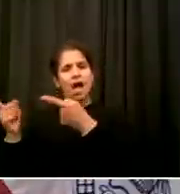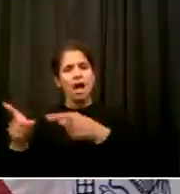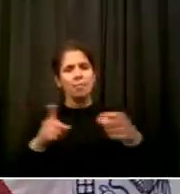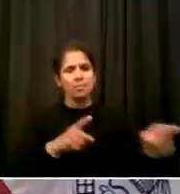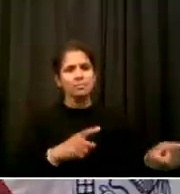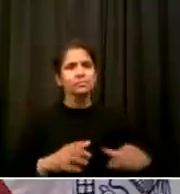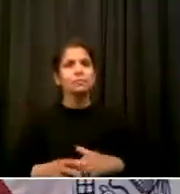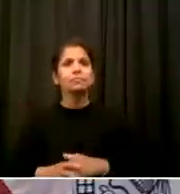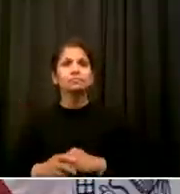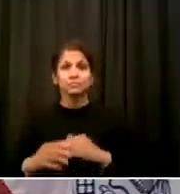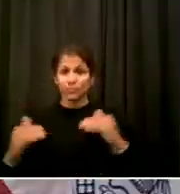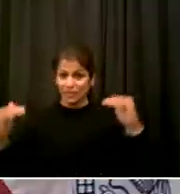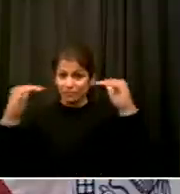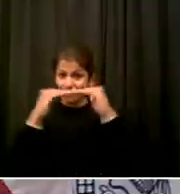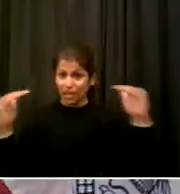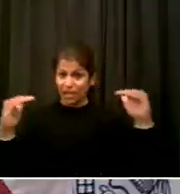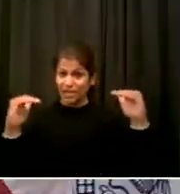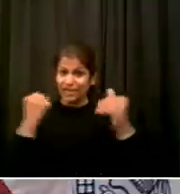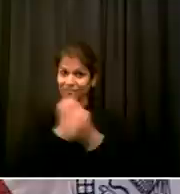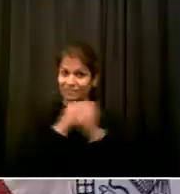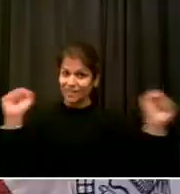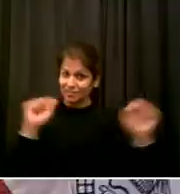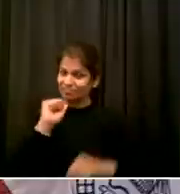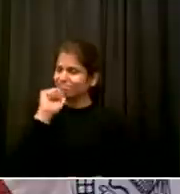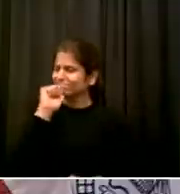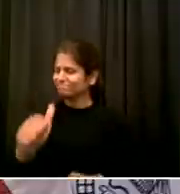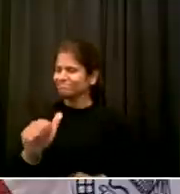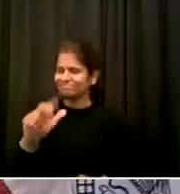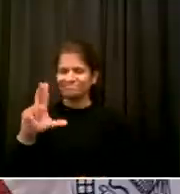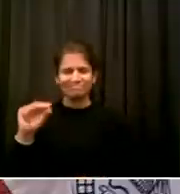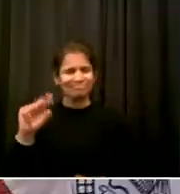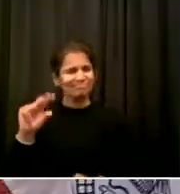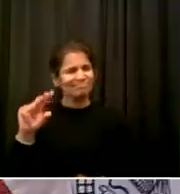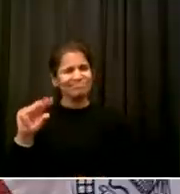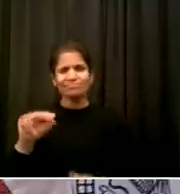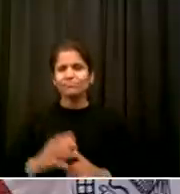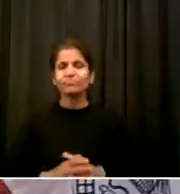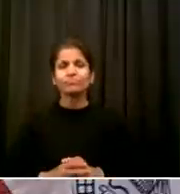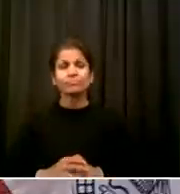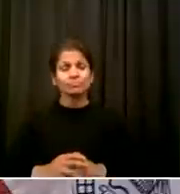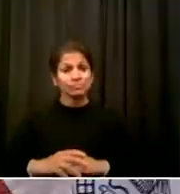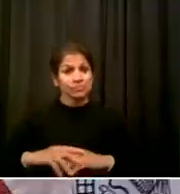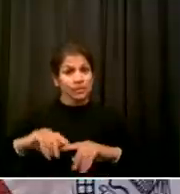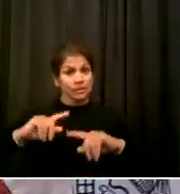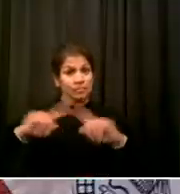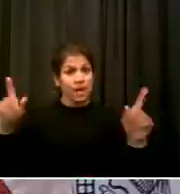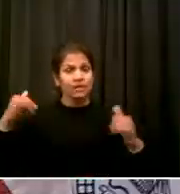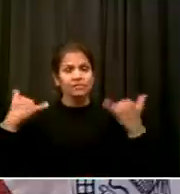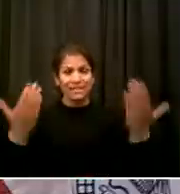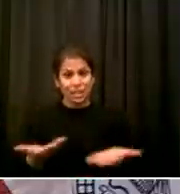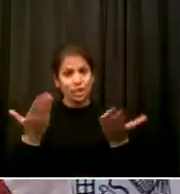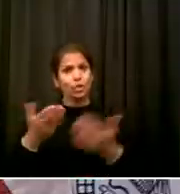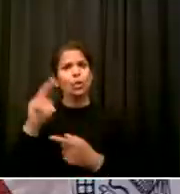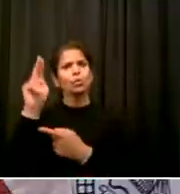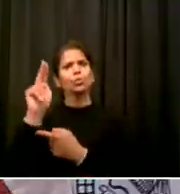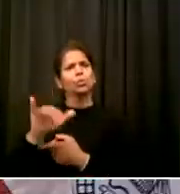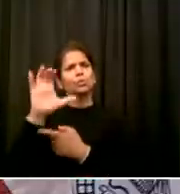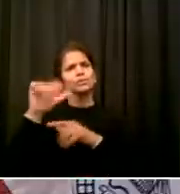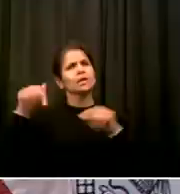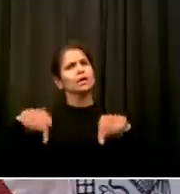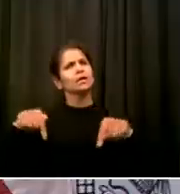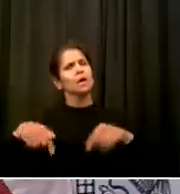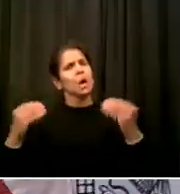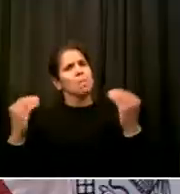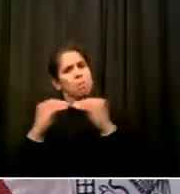our city has a lot to be proud of in terms of being a place where everyone could come together and do something different but our city